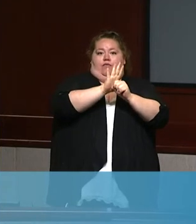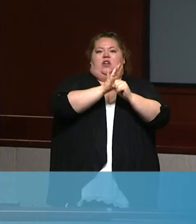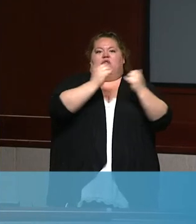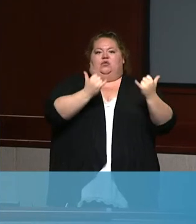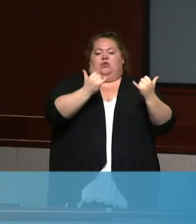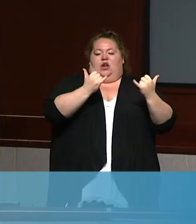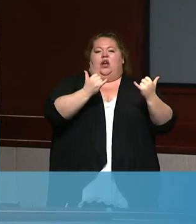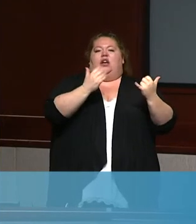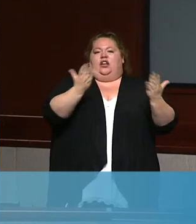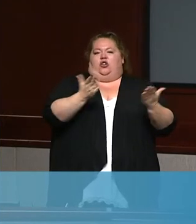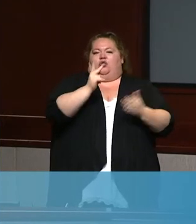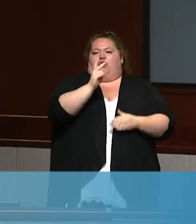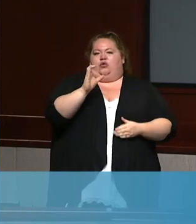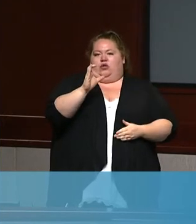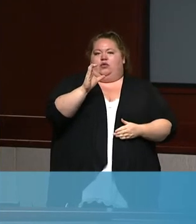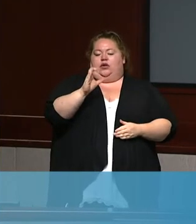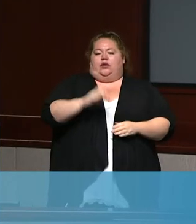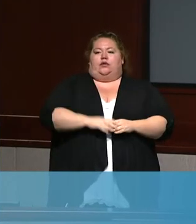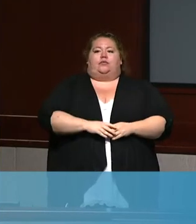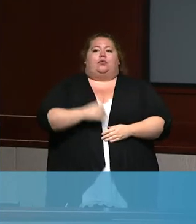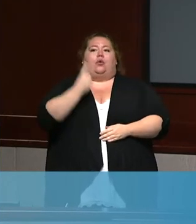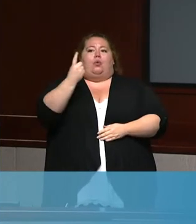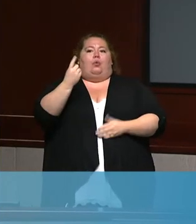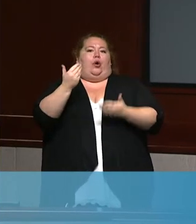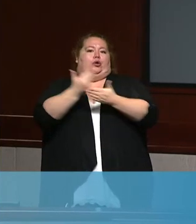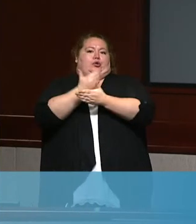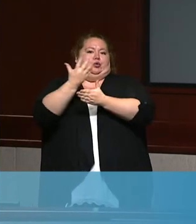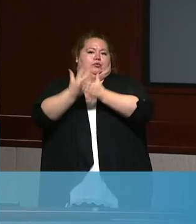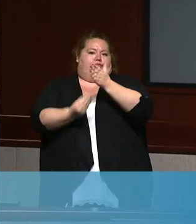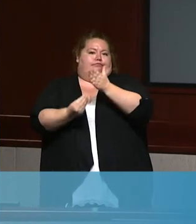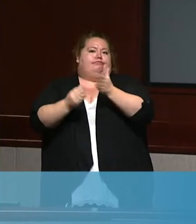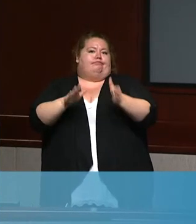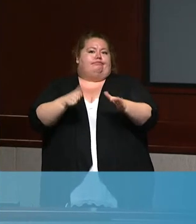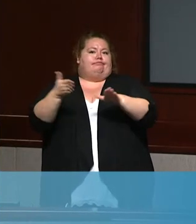diagnosed in Kern County and one new death.